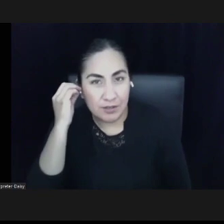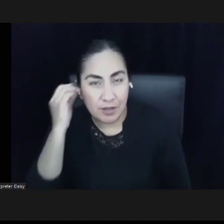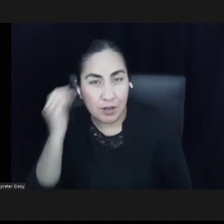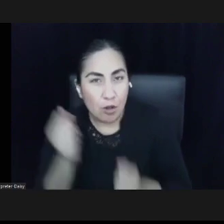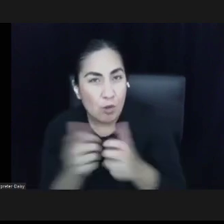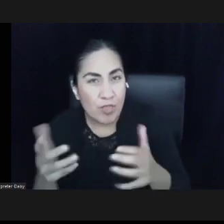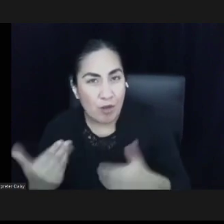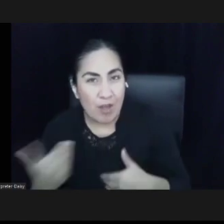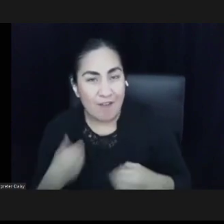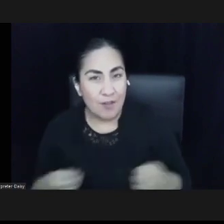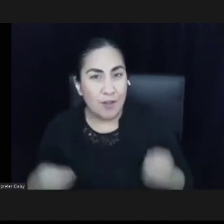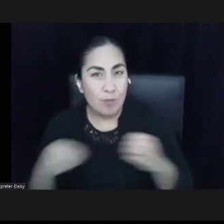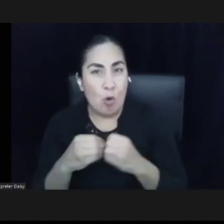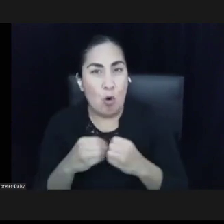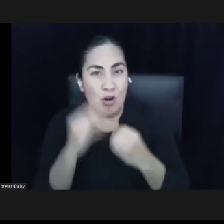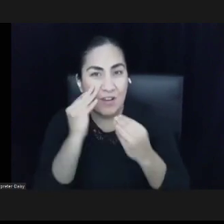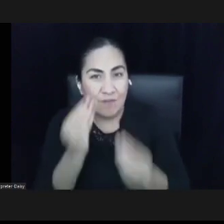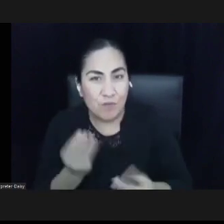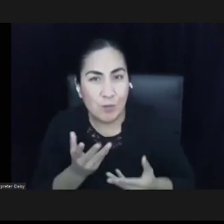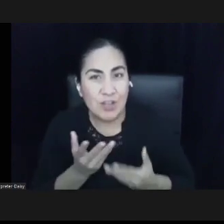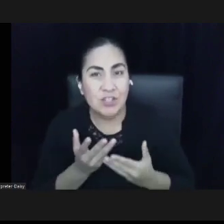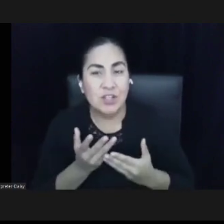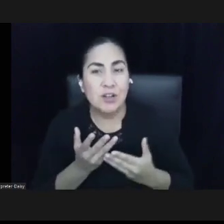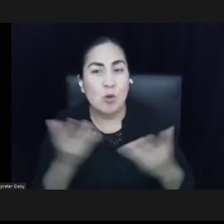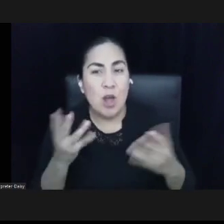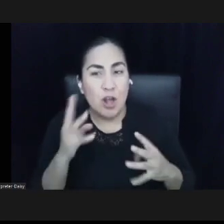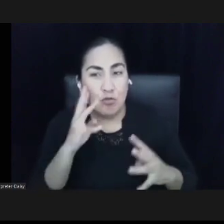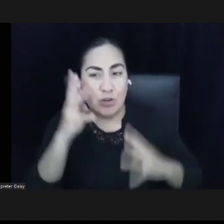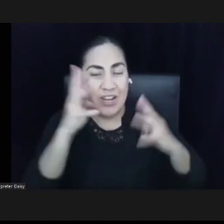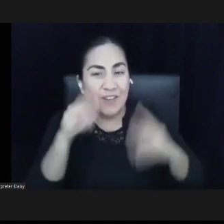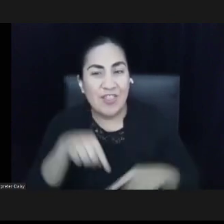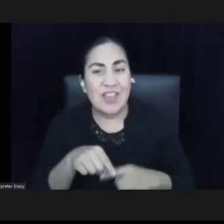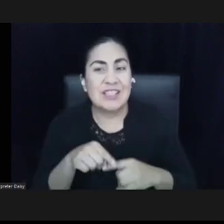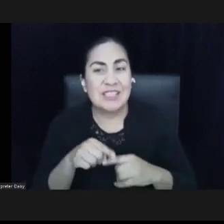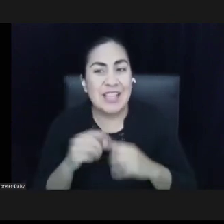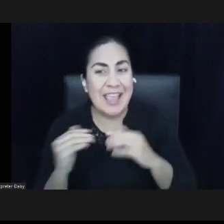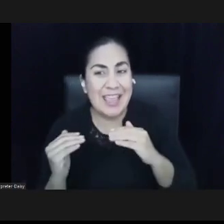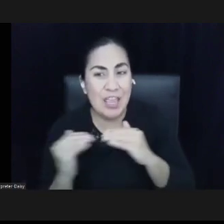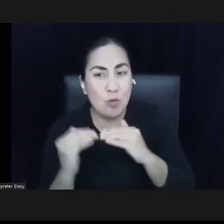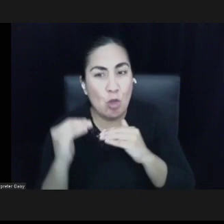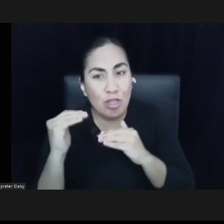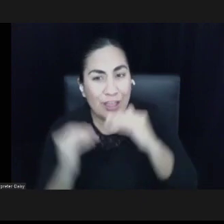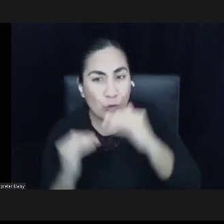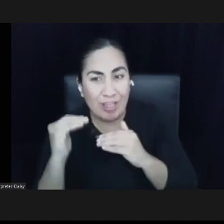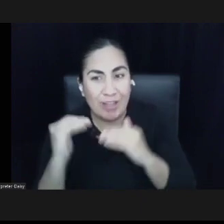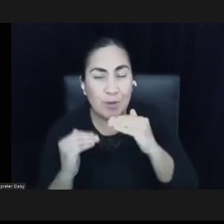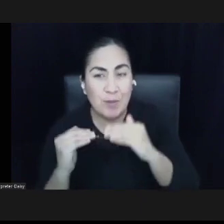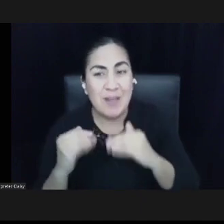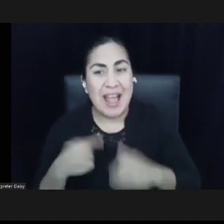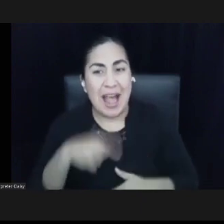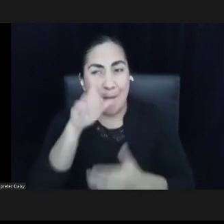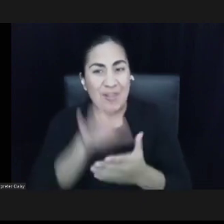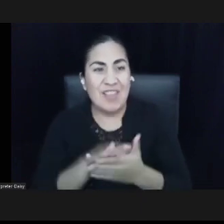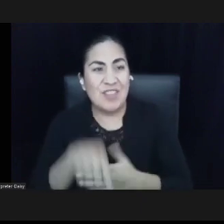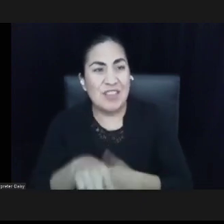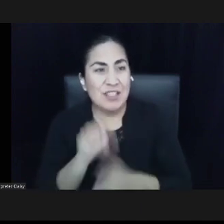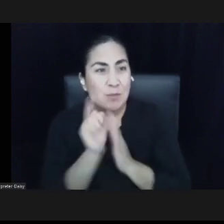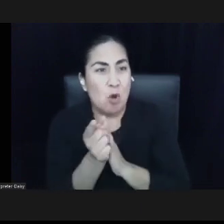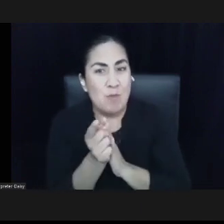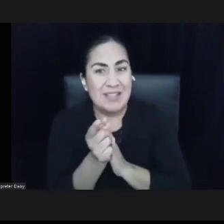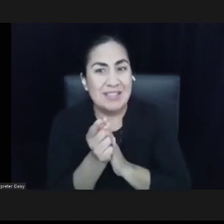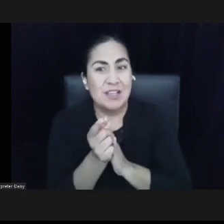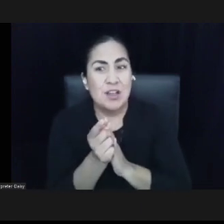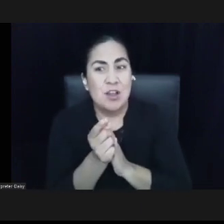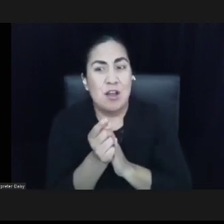origins for creative disequilibrium, I will say that I think this moment or these moments have been incredible opportunities